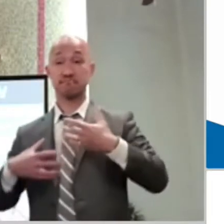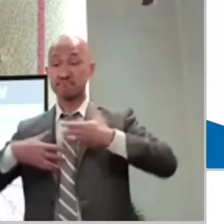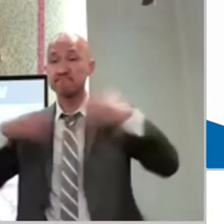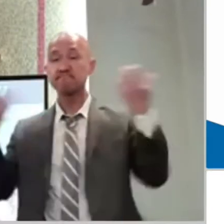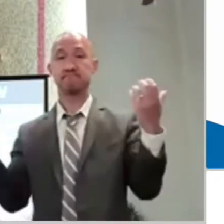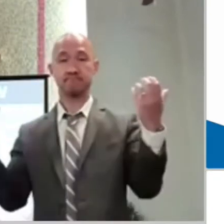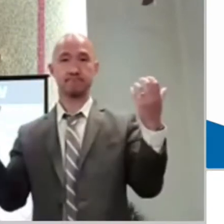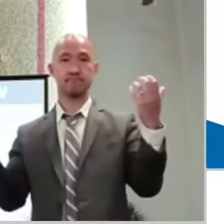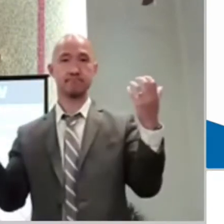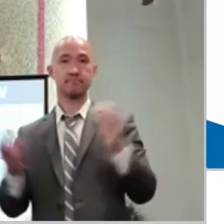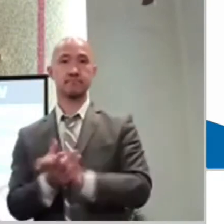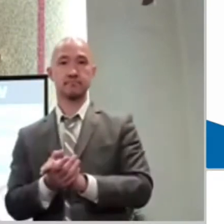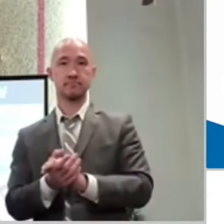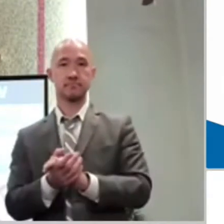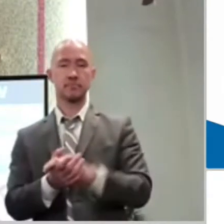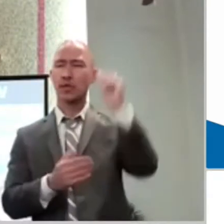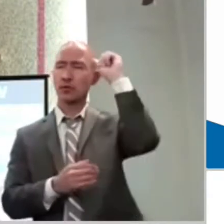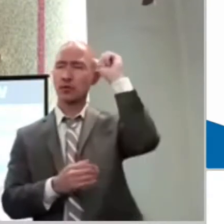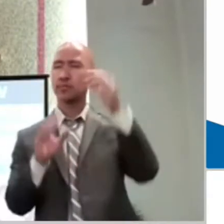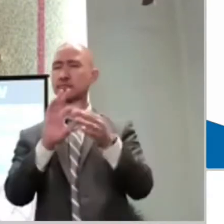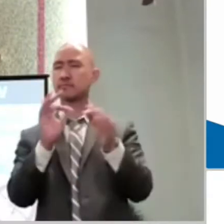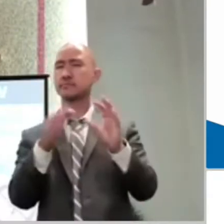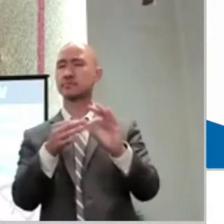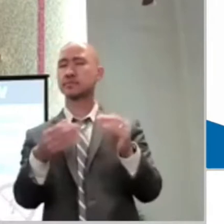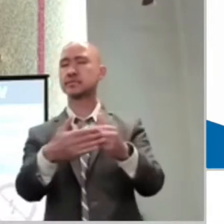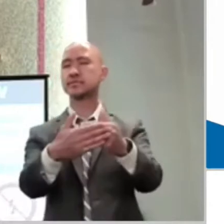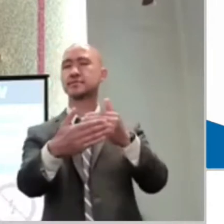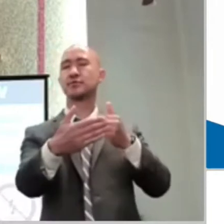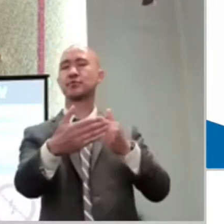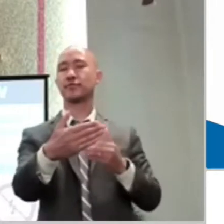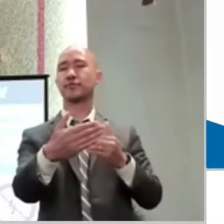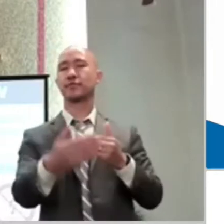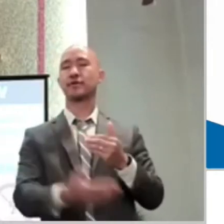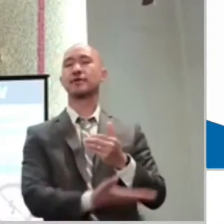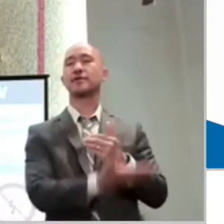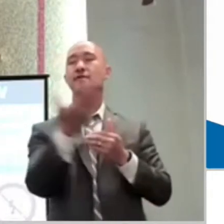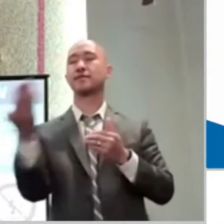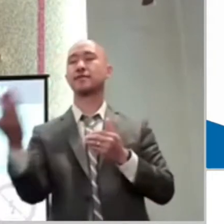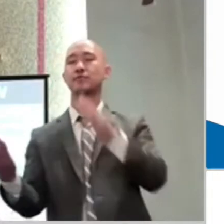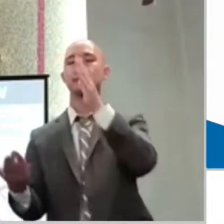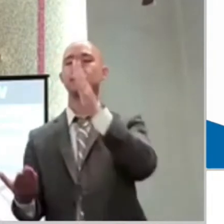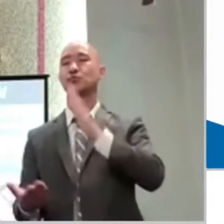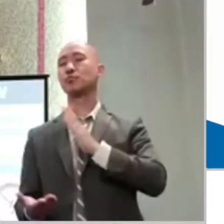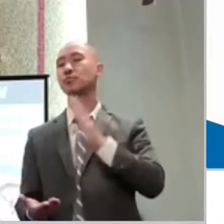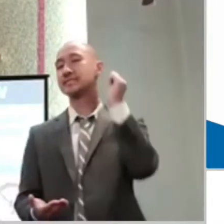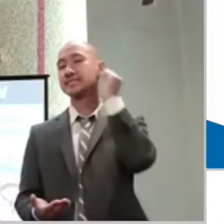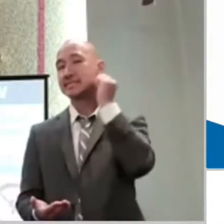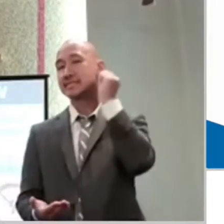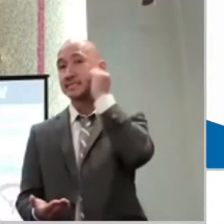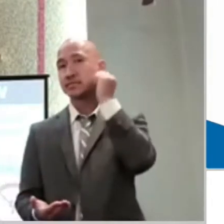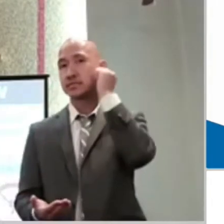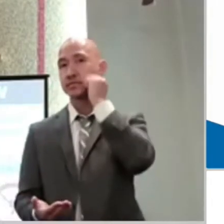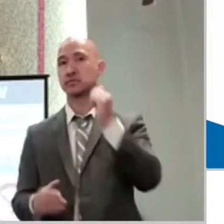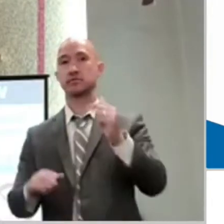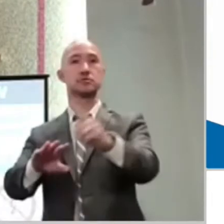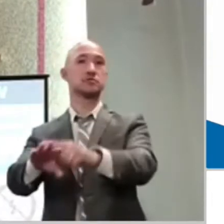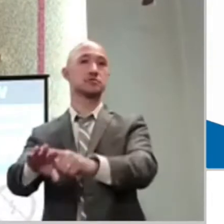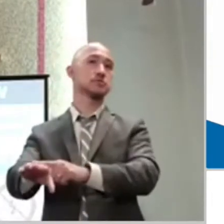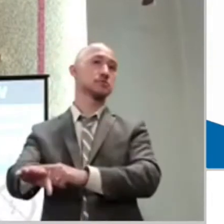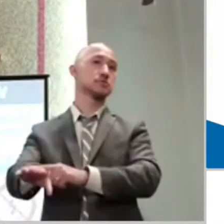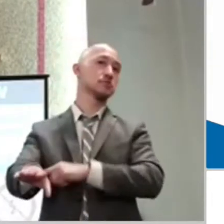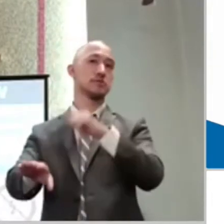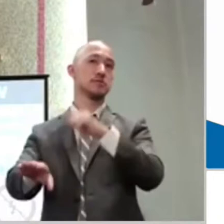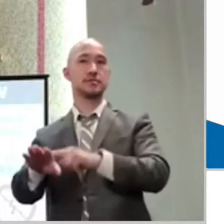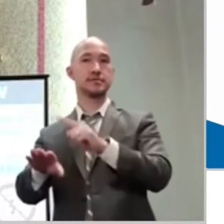for so long. And sometimes people, when they've been frustrated and let down over and over and over,